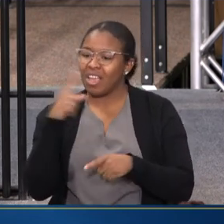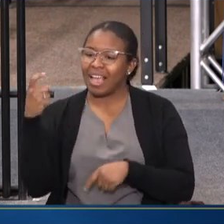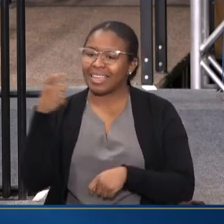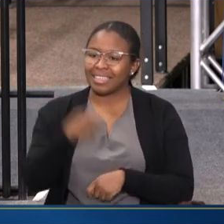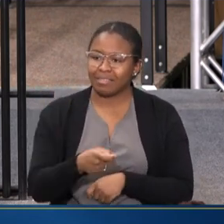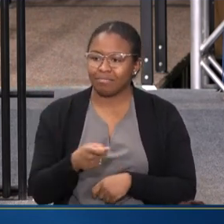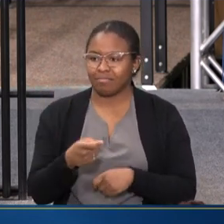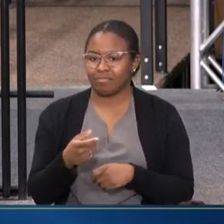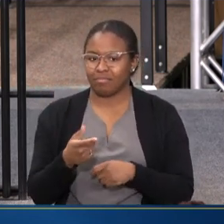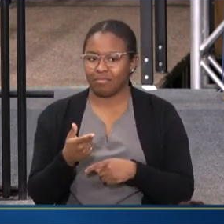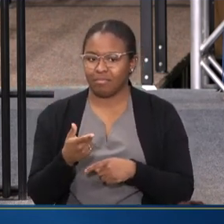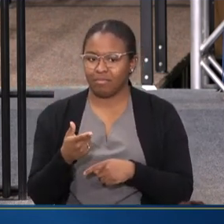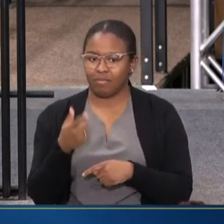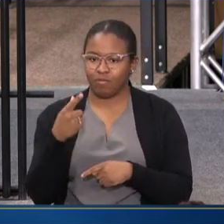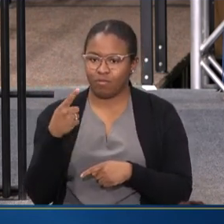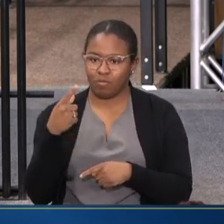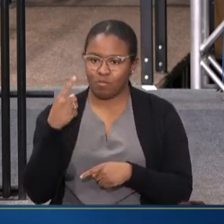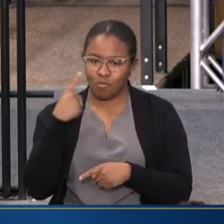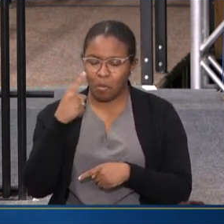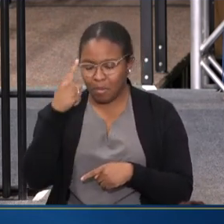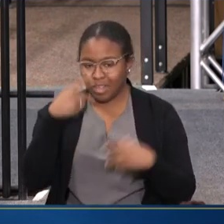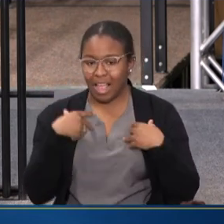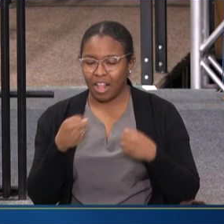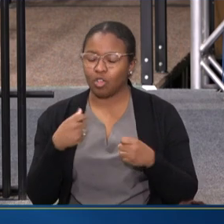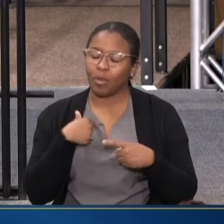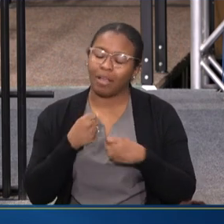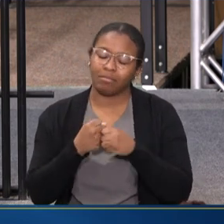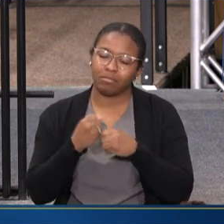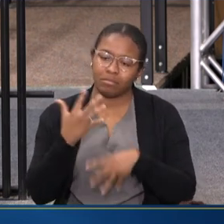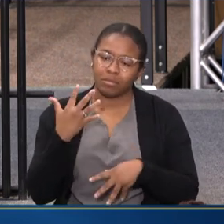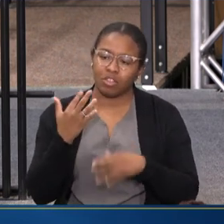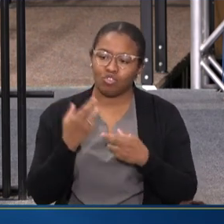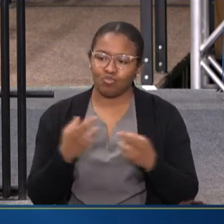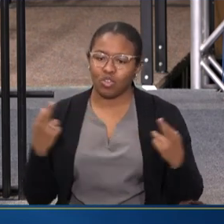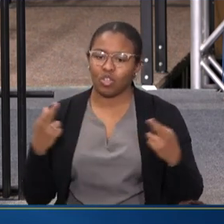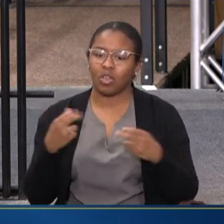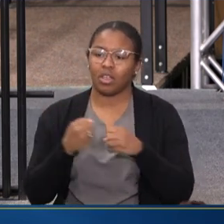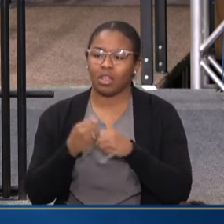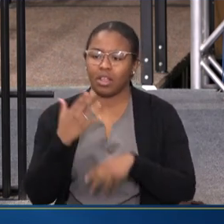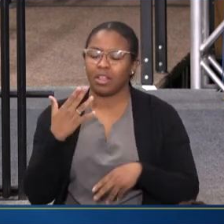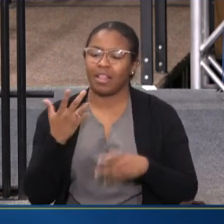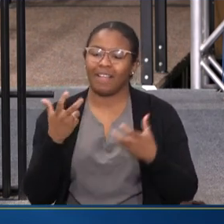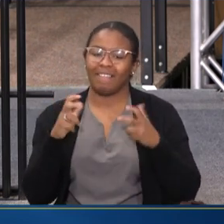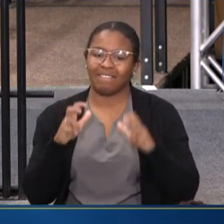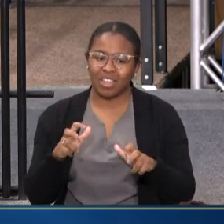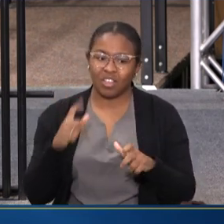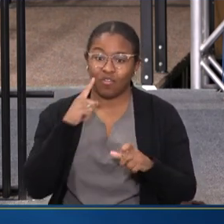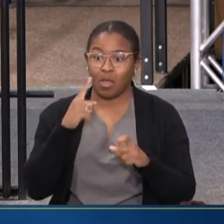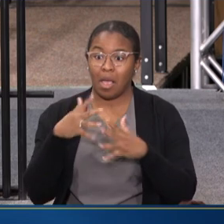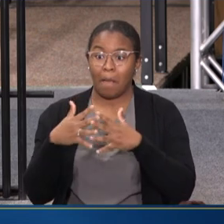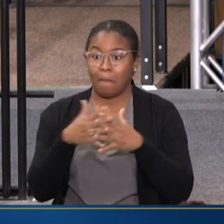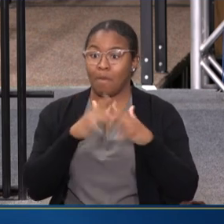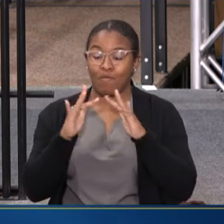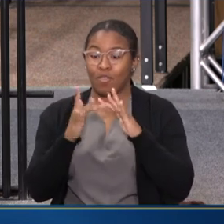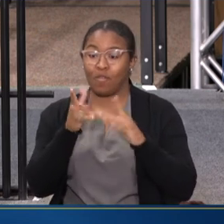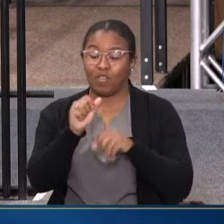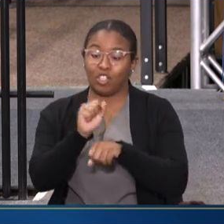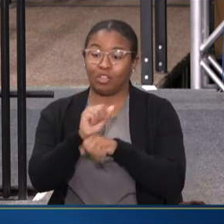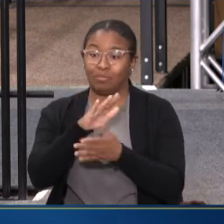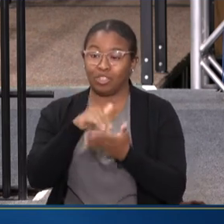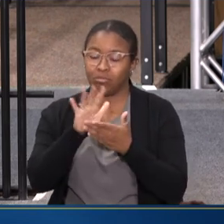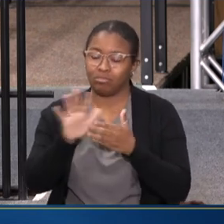MENTAL HEALTH. AND SO WE HAVE A WEALTH OF RESOURCES AND INVESTMENTS, INCLUDING OUR NETWORK OF AMERICAN JOB CENTERS AROUND THE NATION,